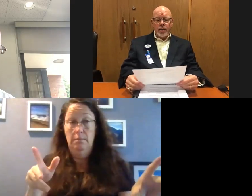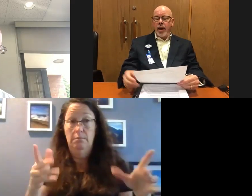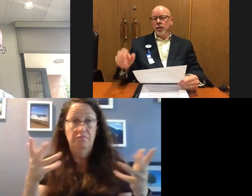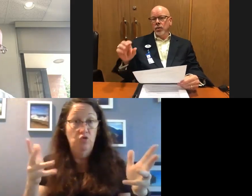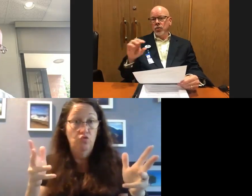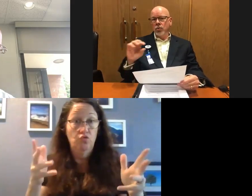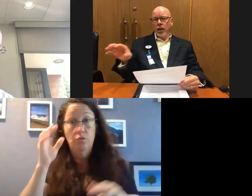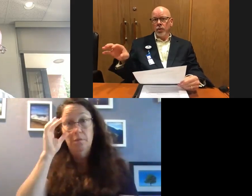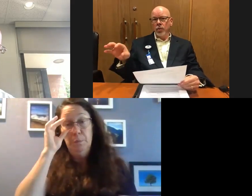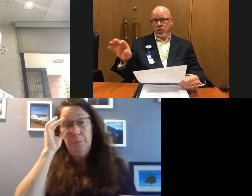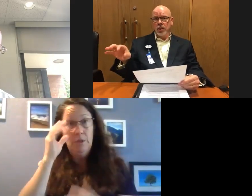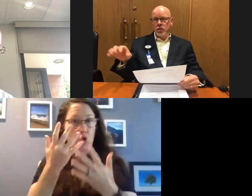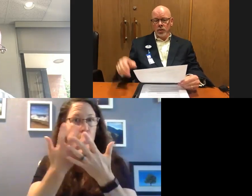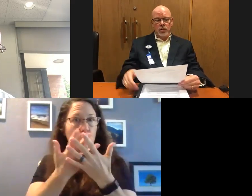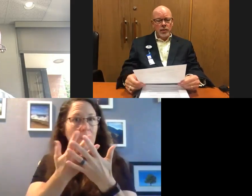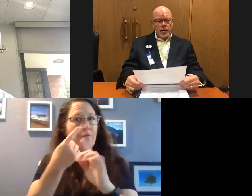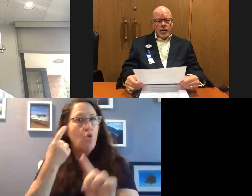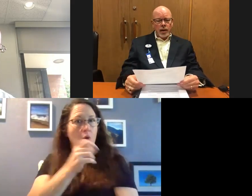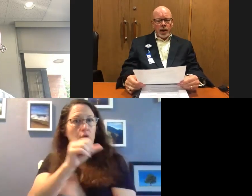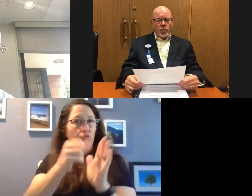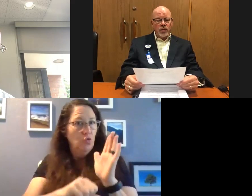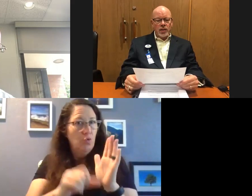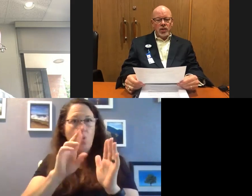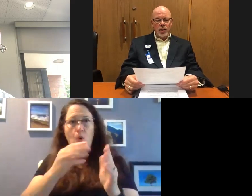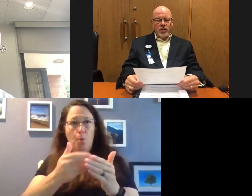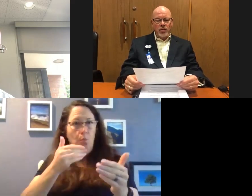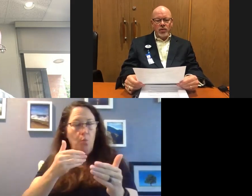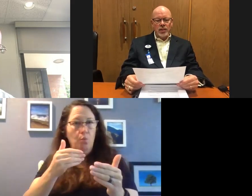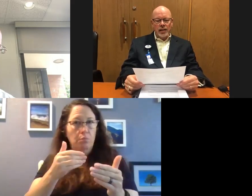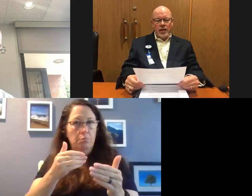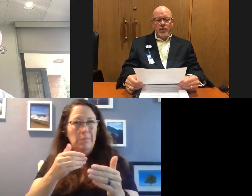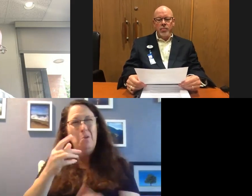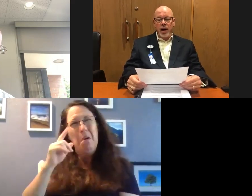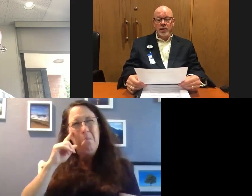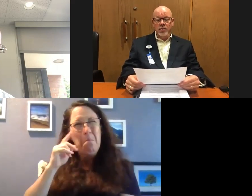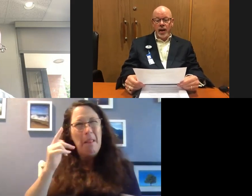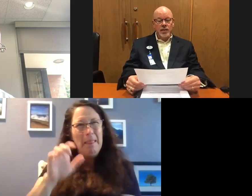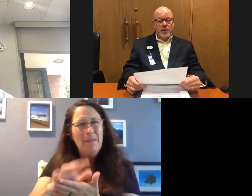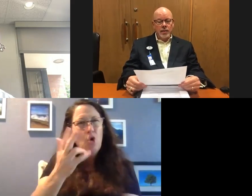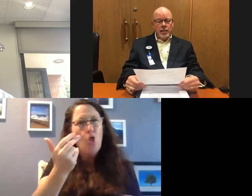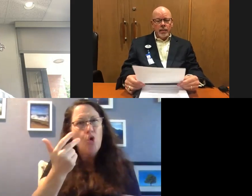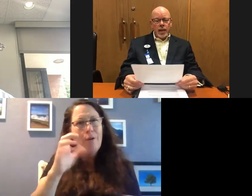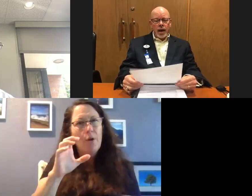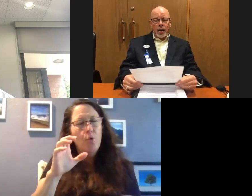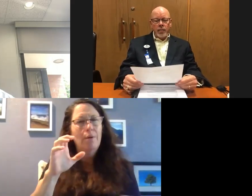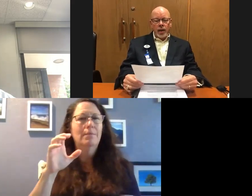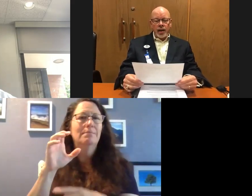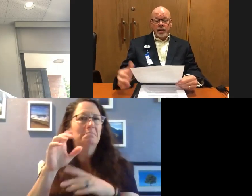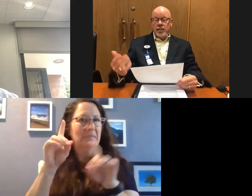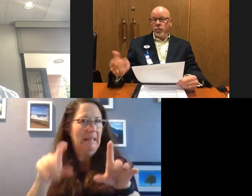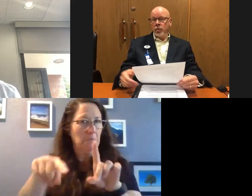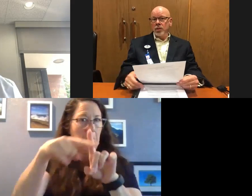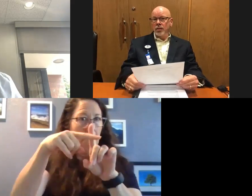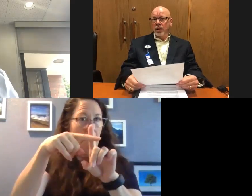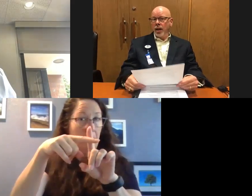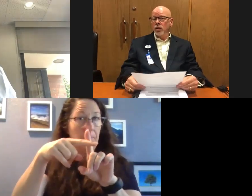That includes screening for procedures. We've seen just under 1300 positive tests. And as